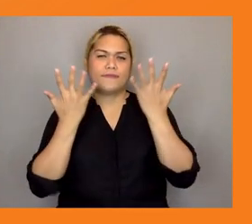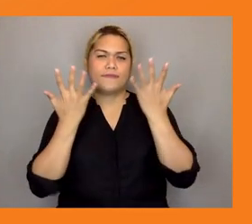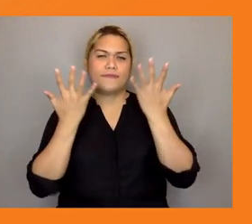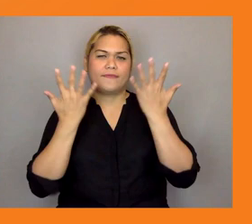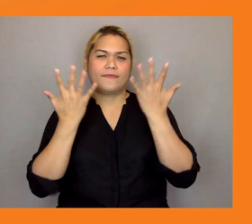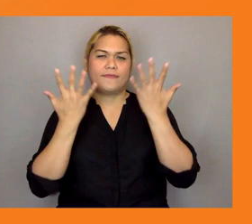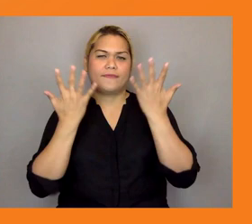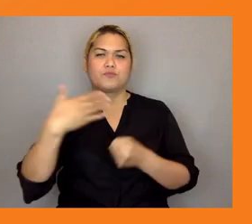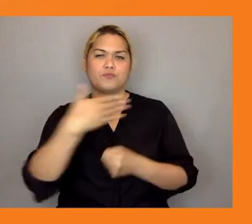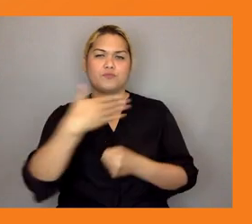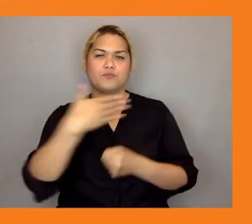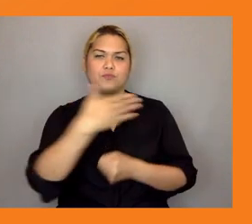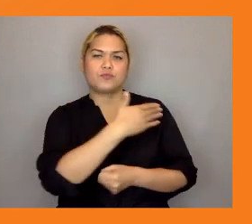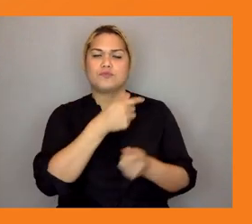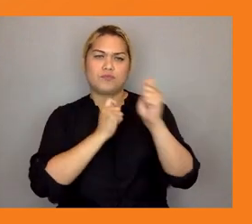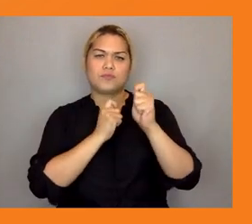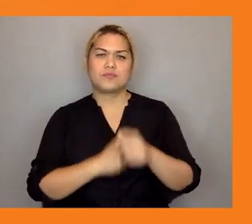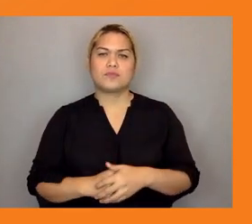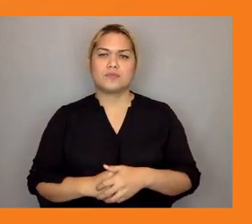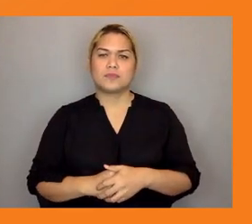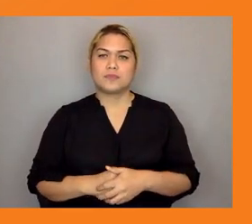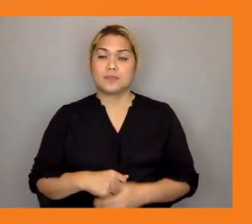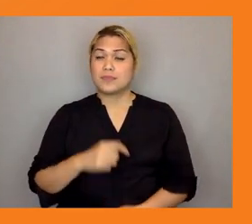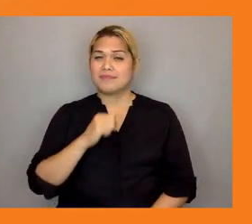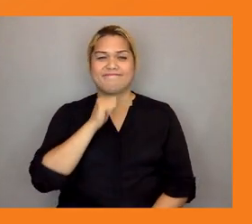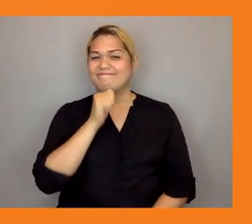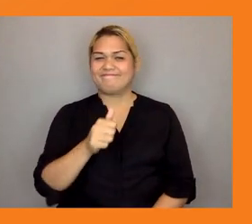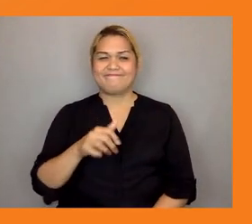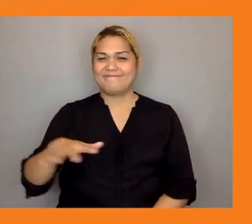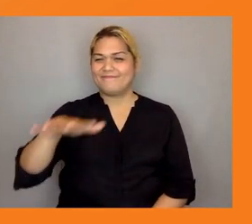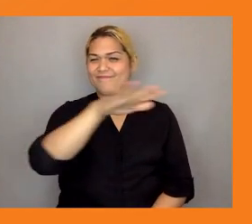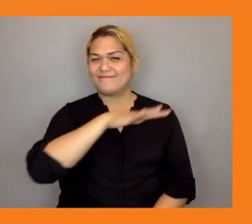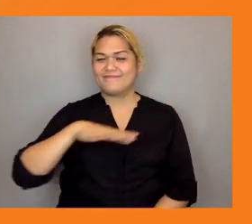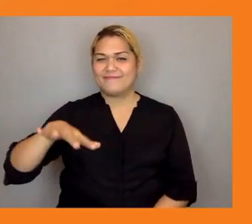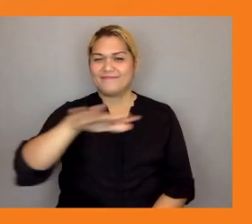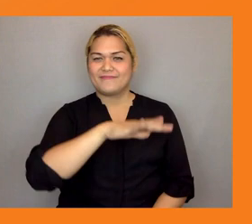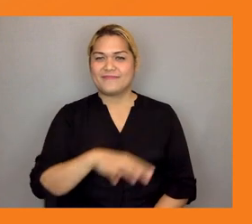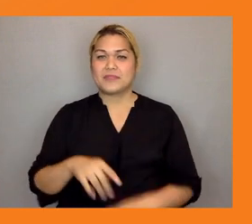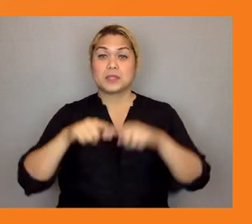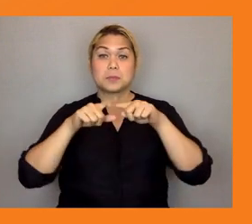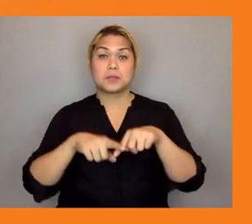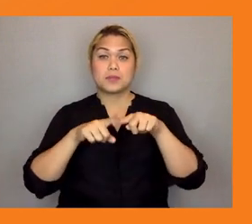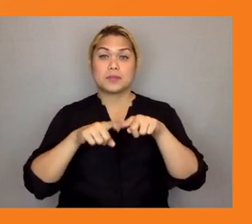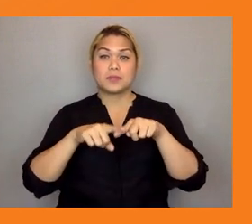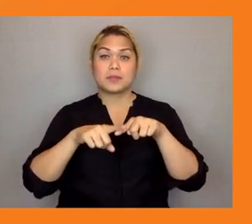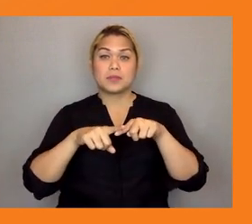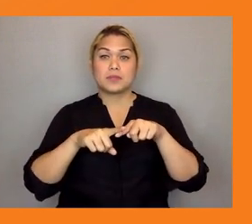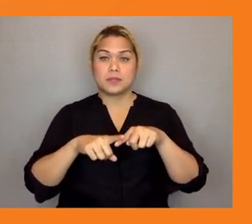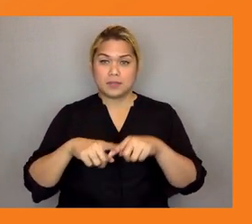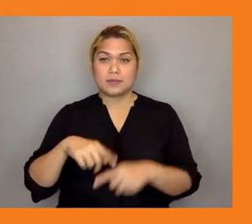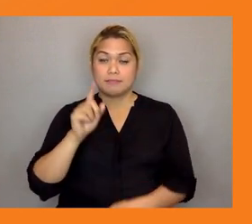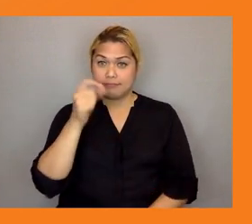especially youth in the outer part of the islands um understand the importance of these ecosystems